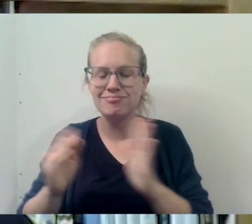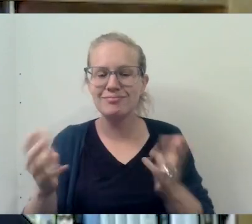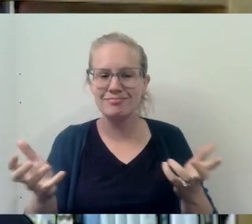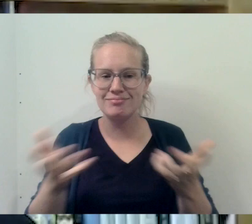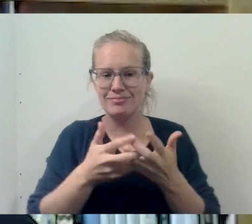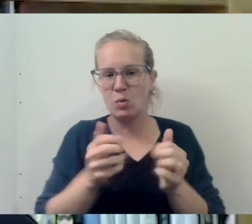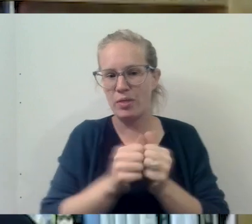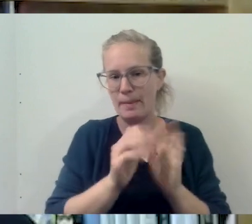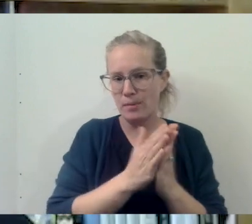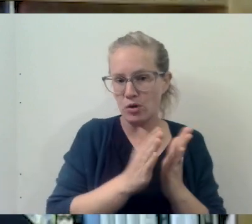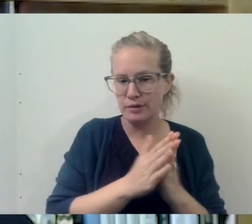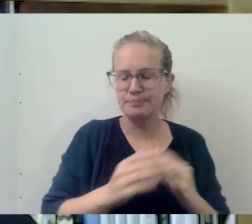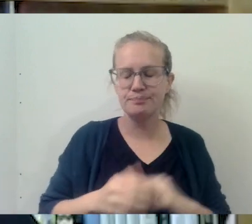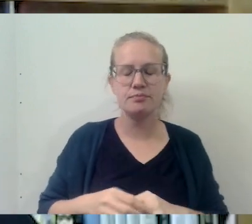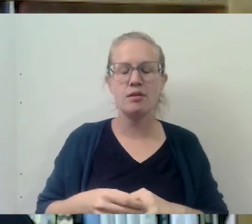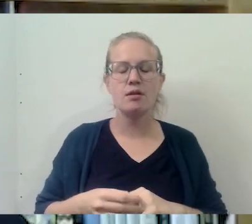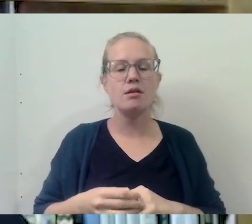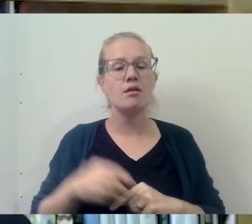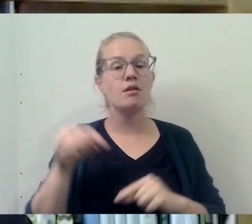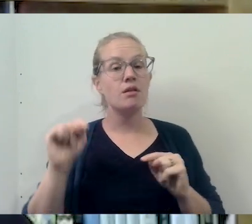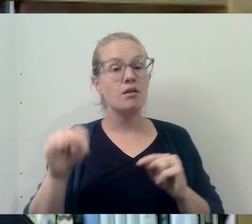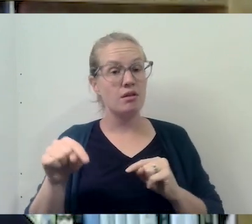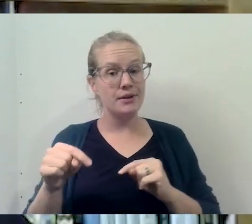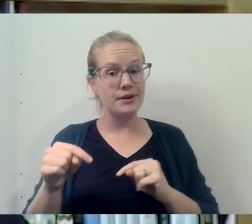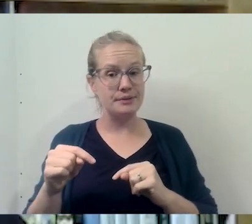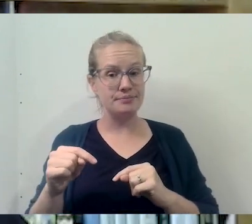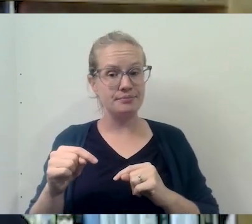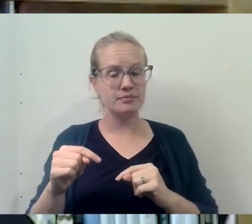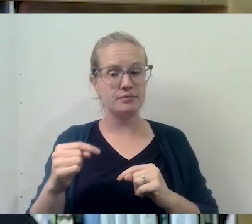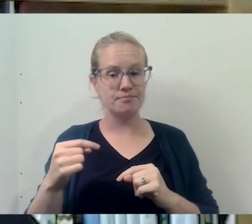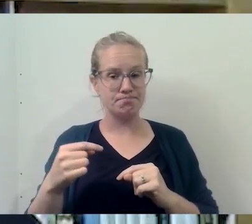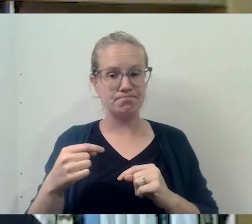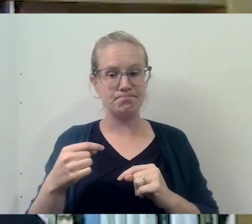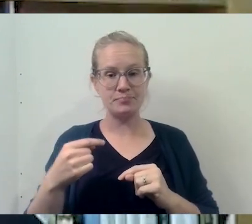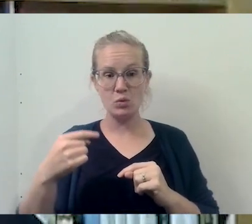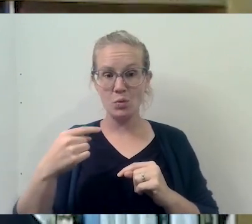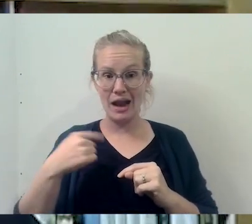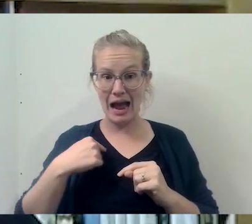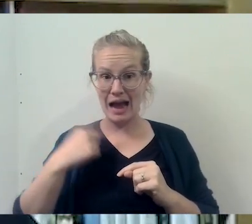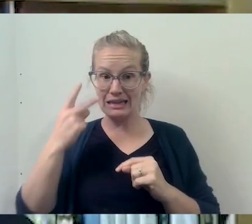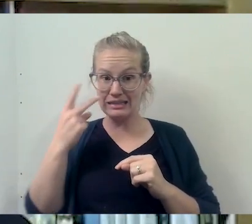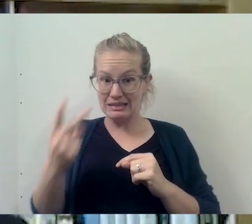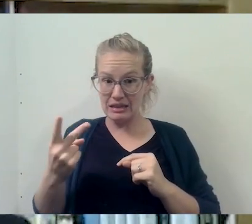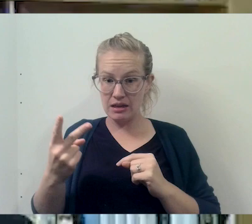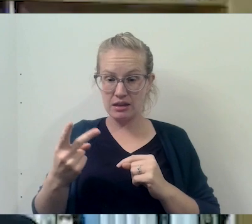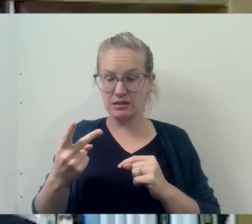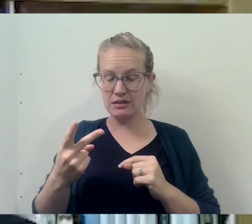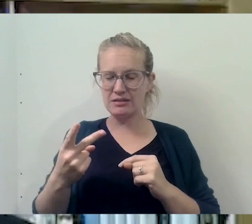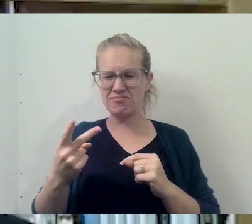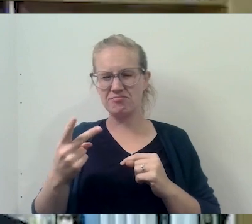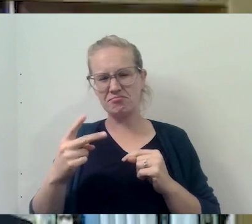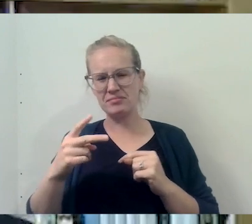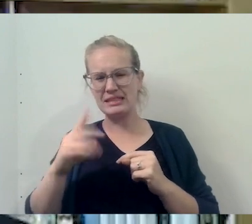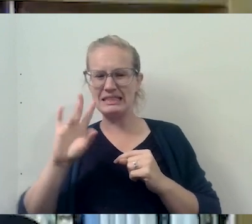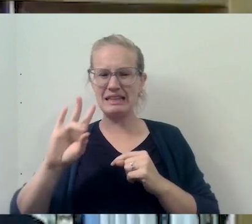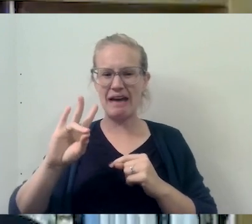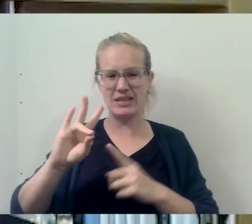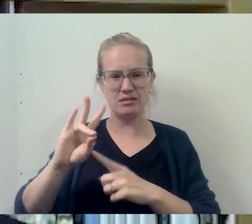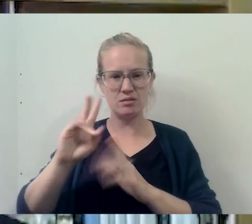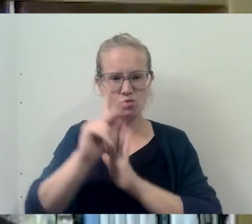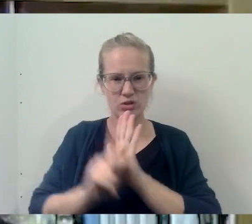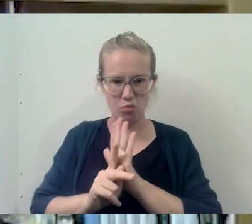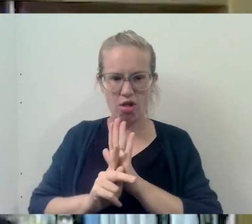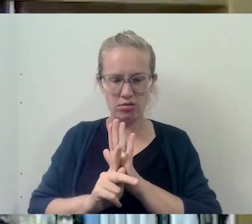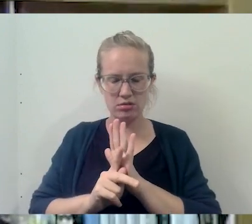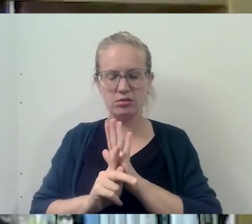And basically what I've done here is I have taken what I see as being seven principles